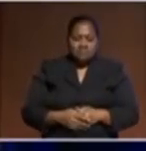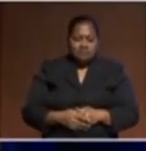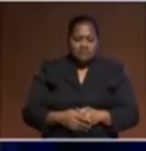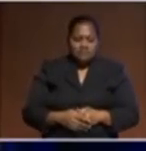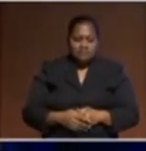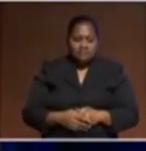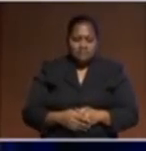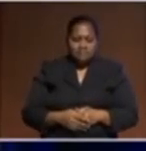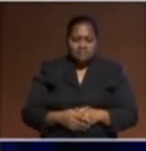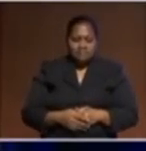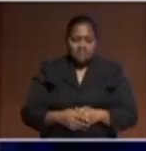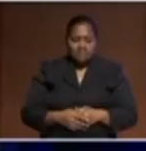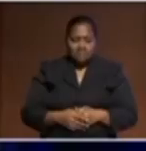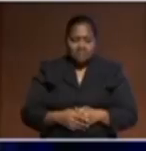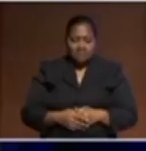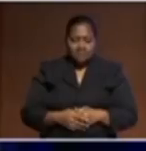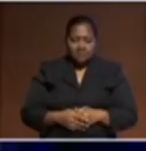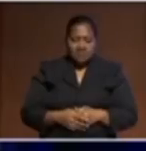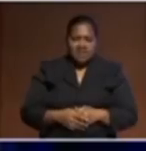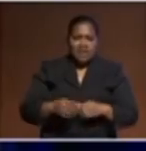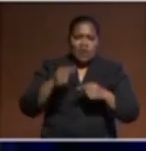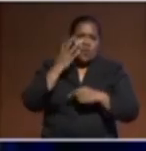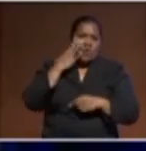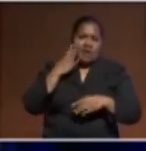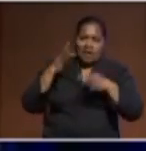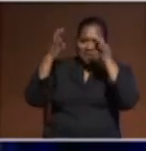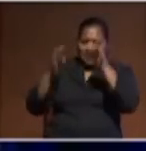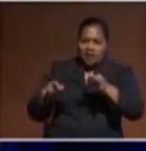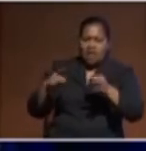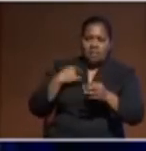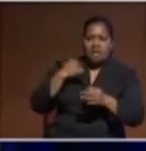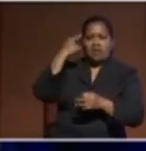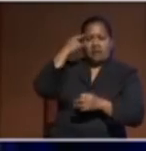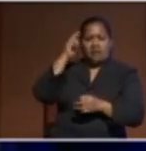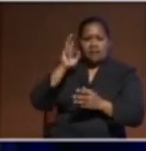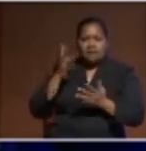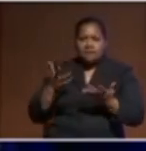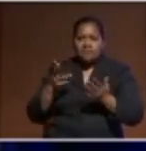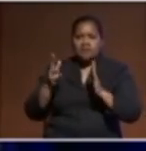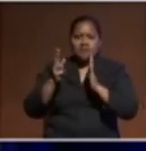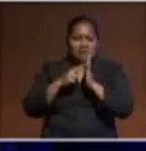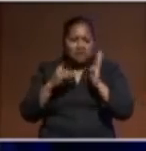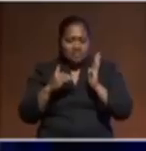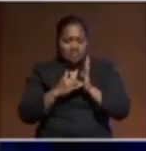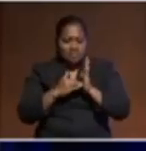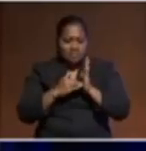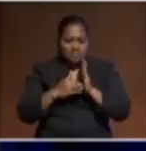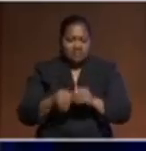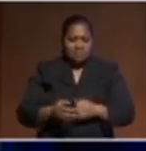economy. And in making that call, I also thought about the fact that New Zealand considers itself a gateway to the Pacific.